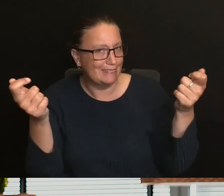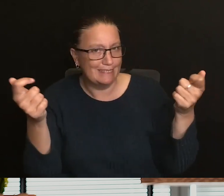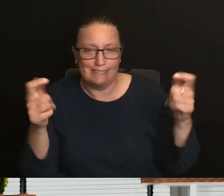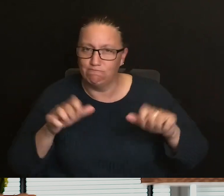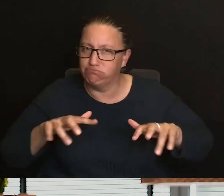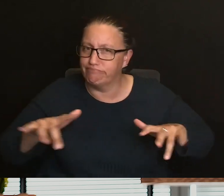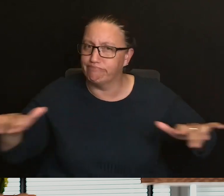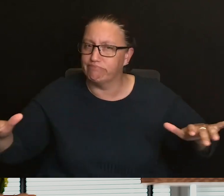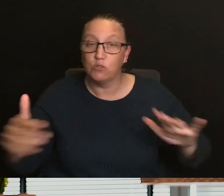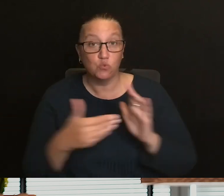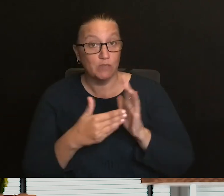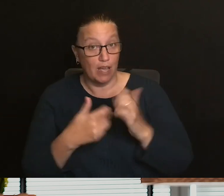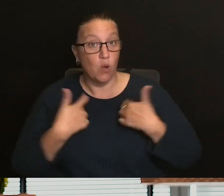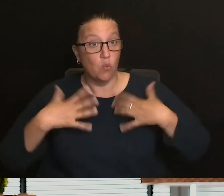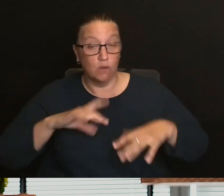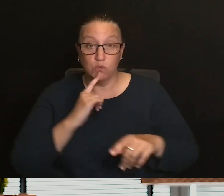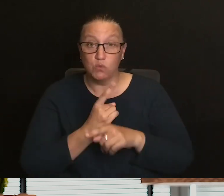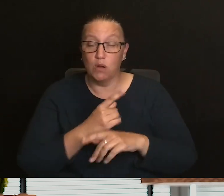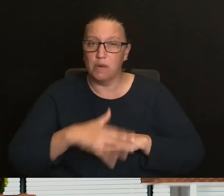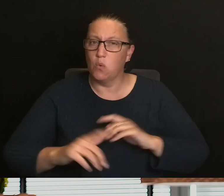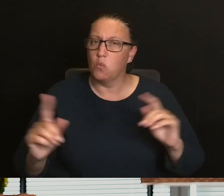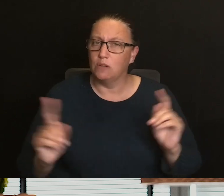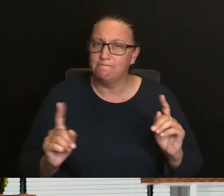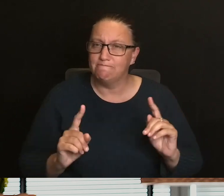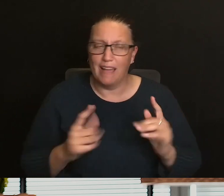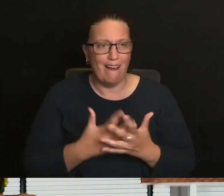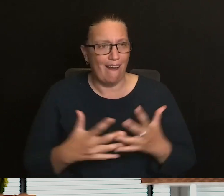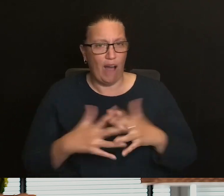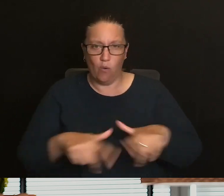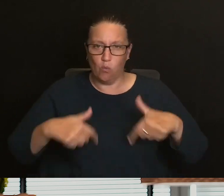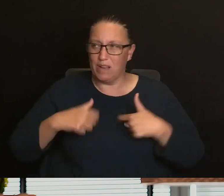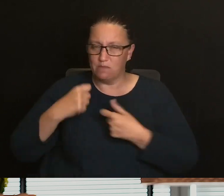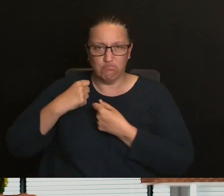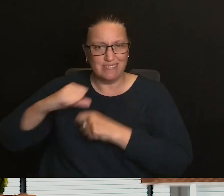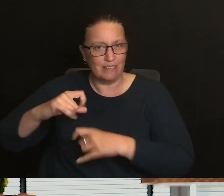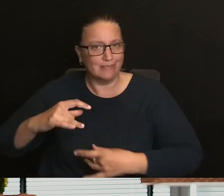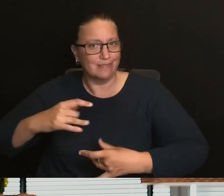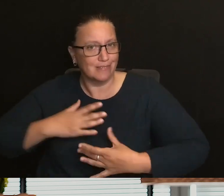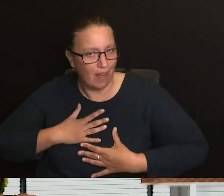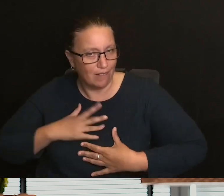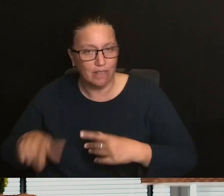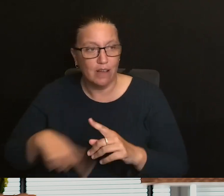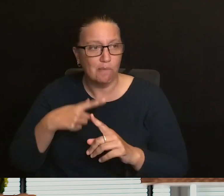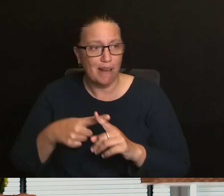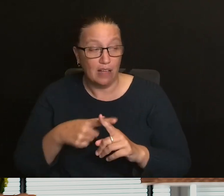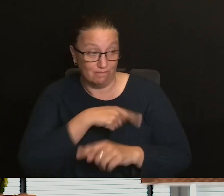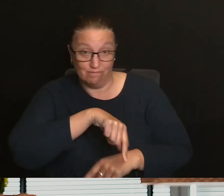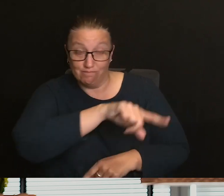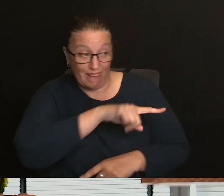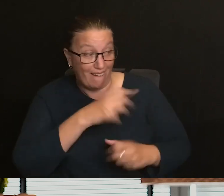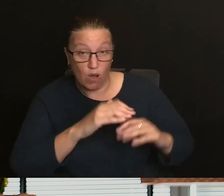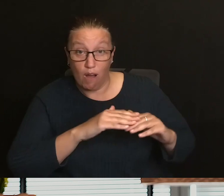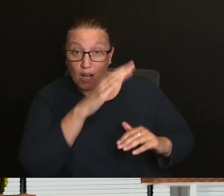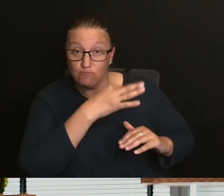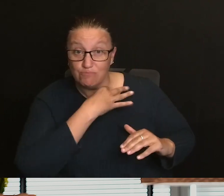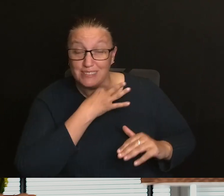to you about the simple steps we can all take to protect ourselves and those of our loved ones who are at higher risk of becoming